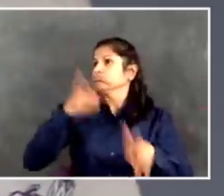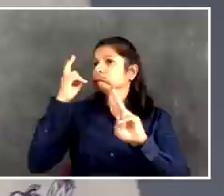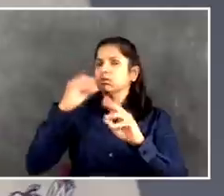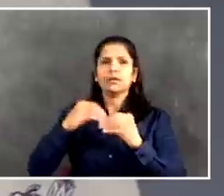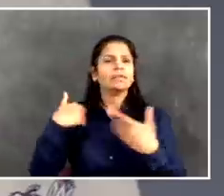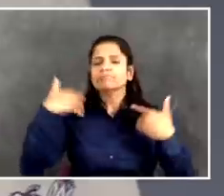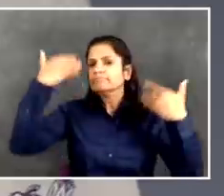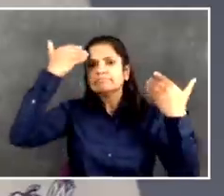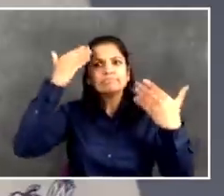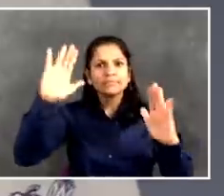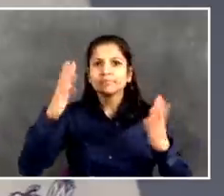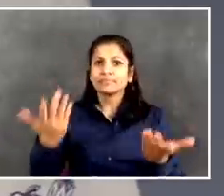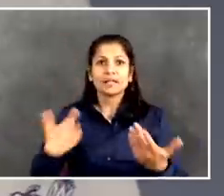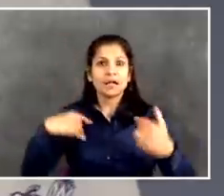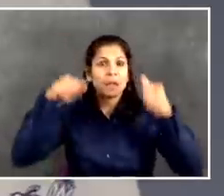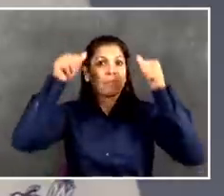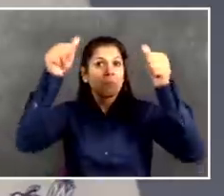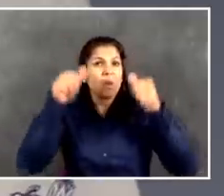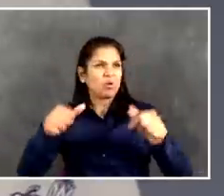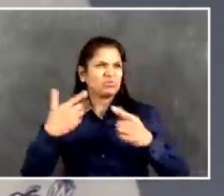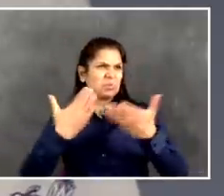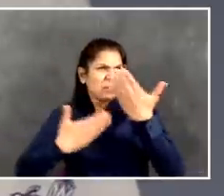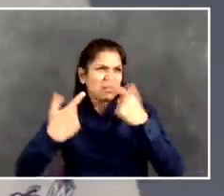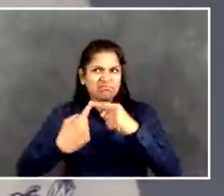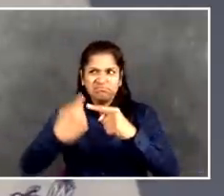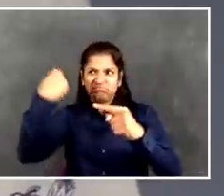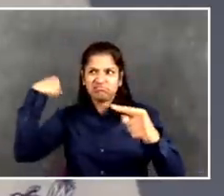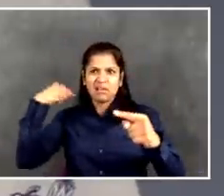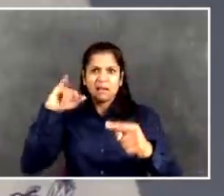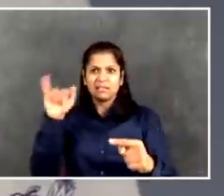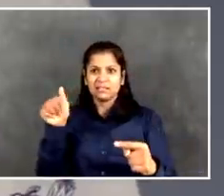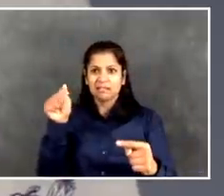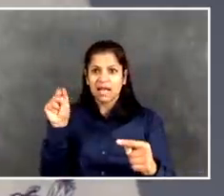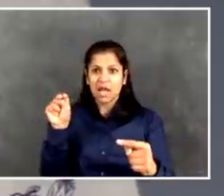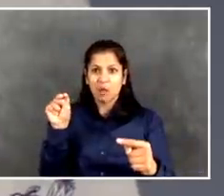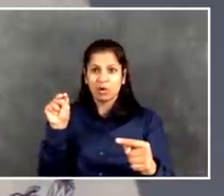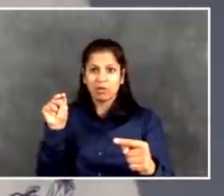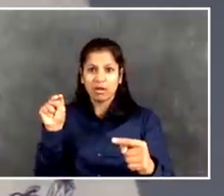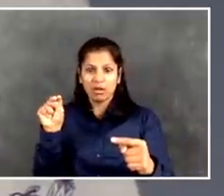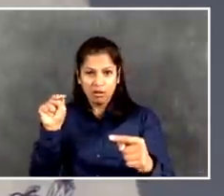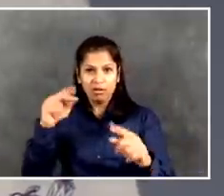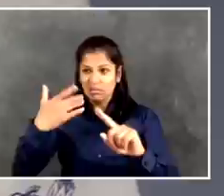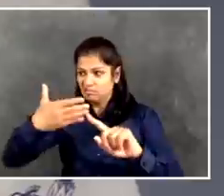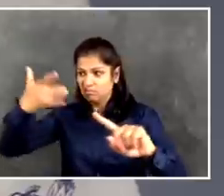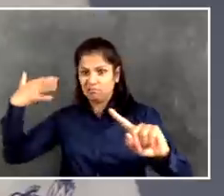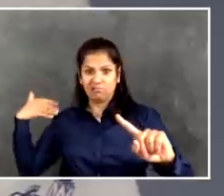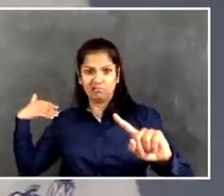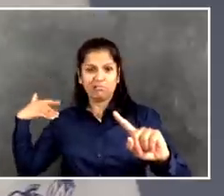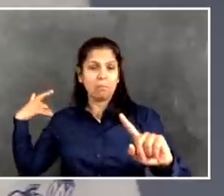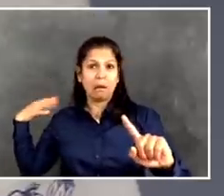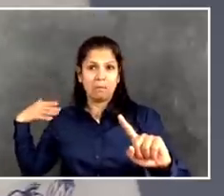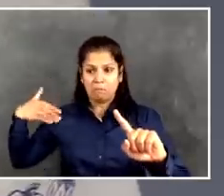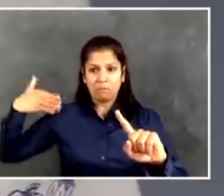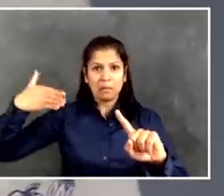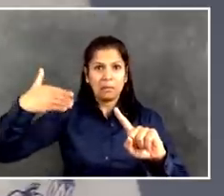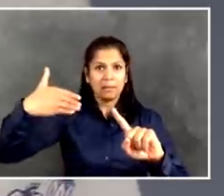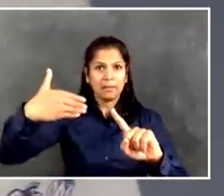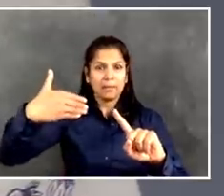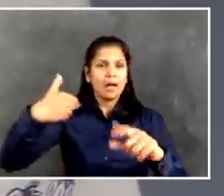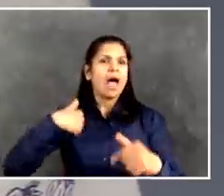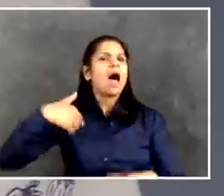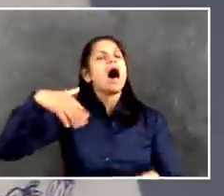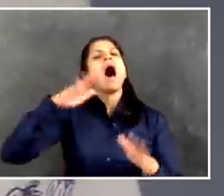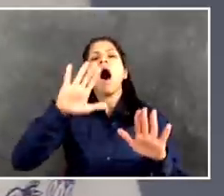So I think it is right to assume, this is the way I'd say it as a layman. First of all, we're in the thick of it,